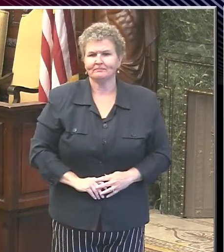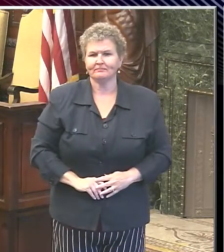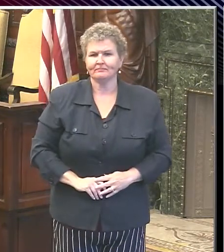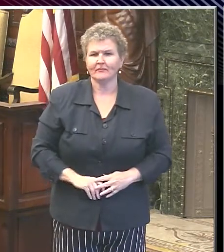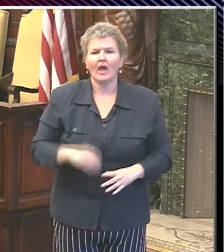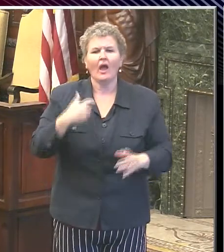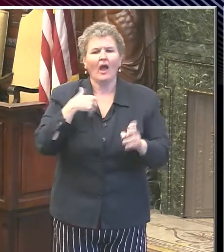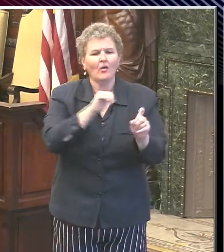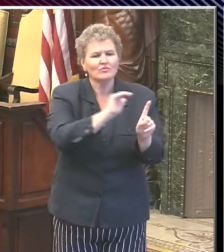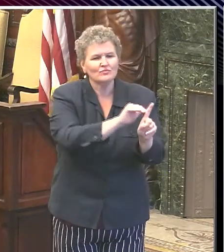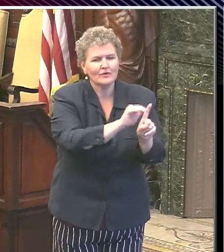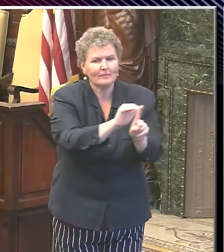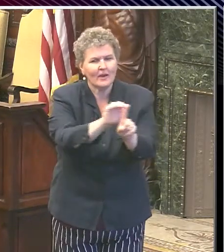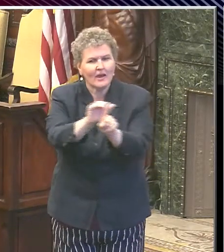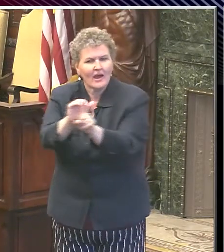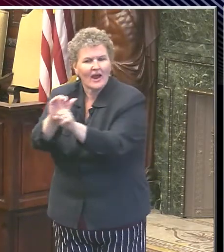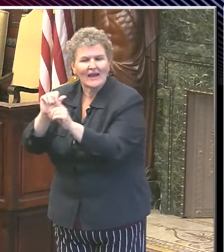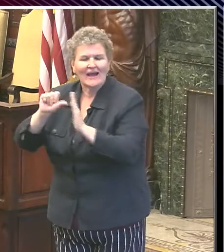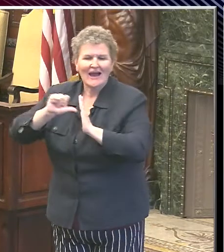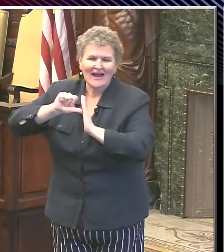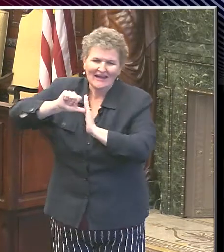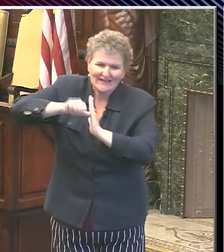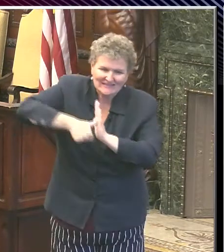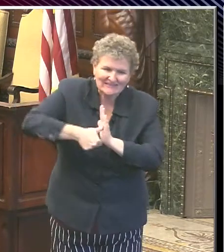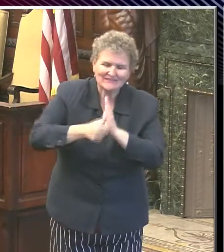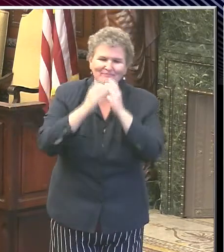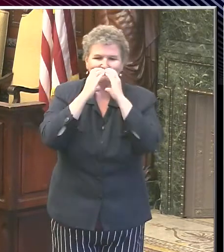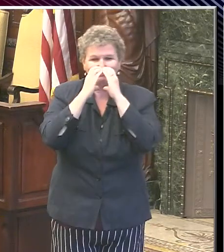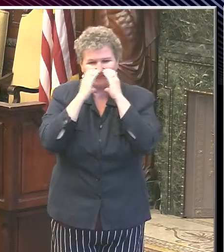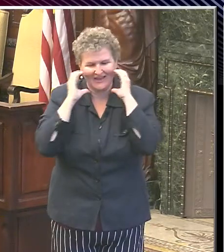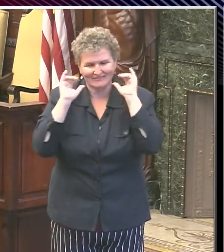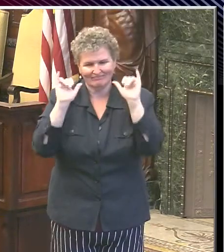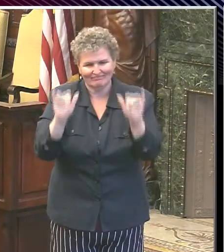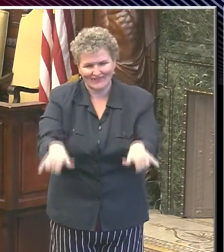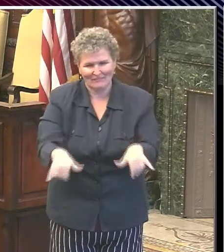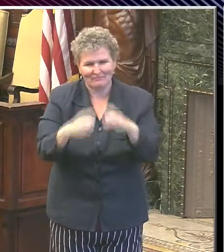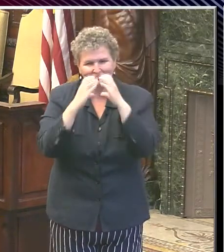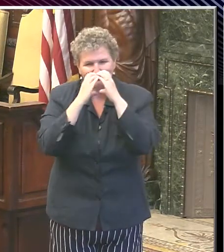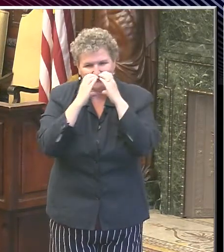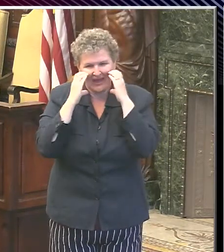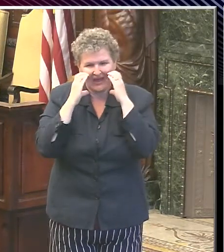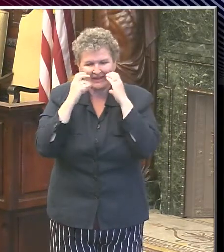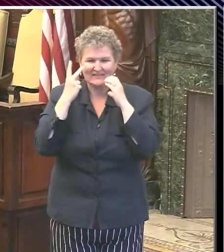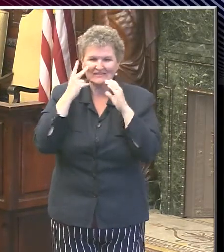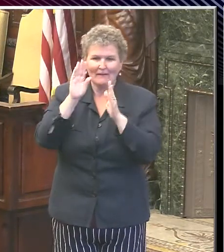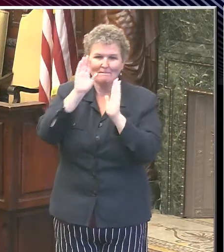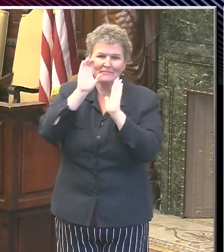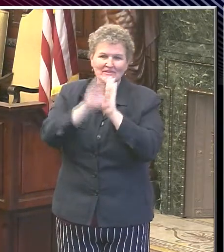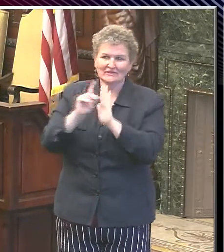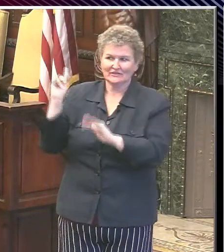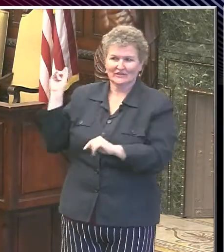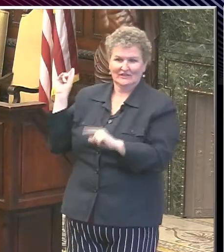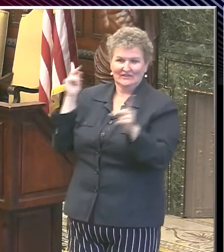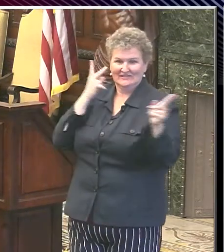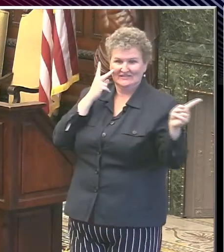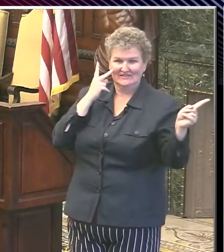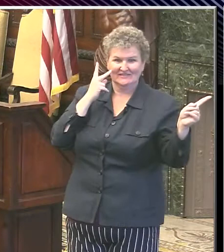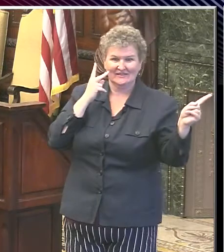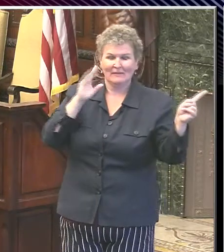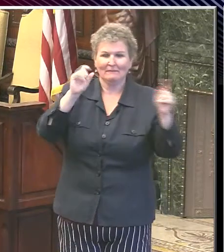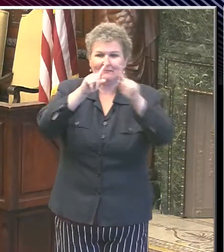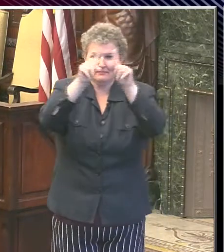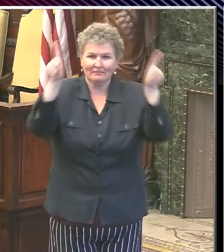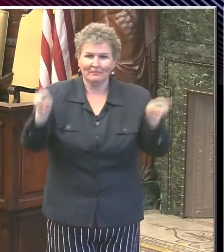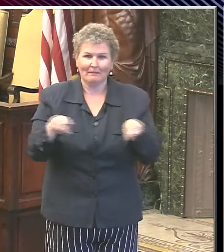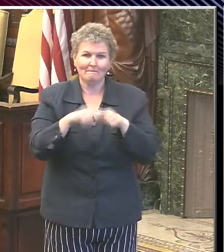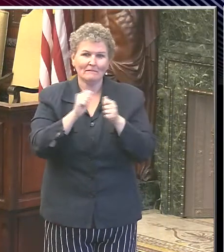reminder, I keep coming back to masks. You see that ad over my shoulder because it's so important. Everyone just remember, wear one when you're outside of the house.